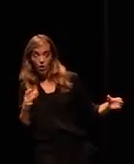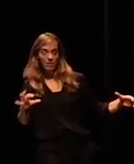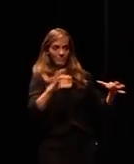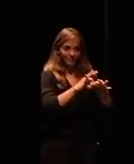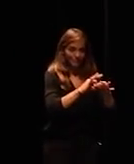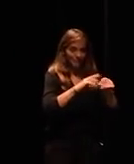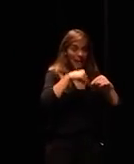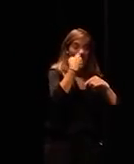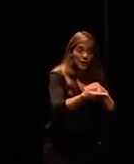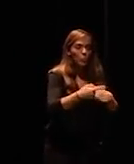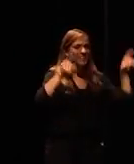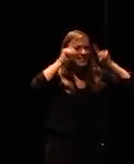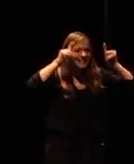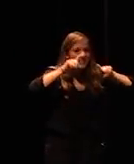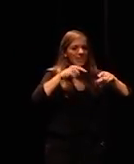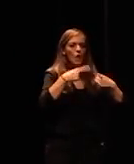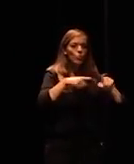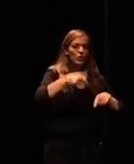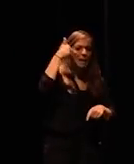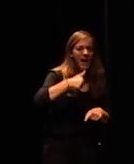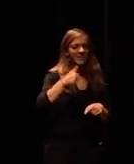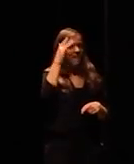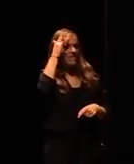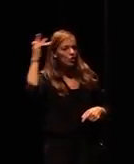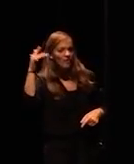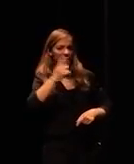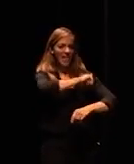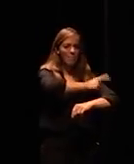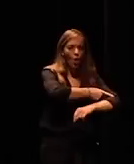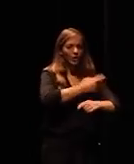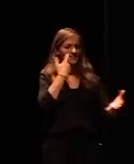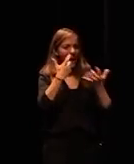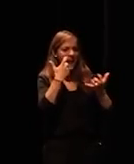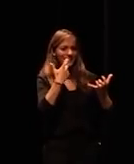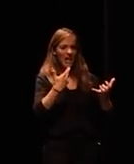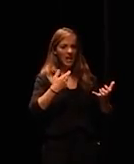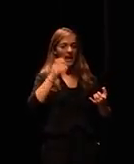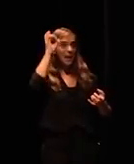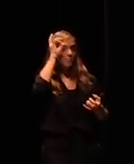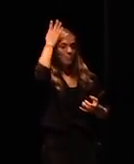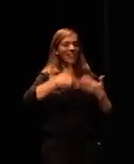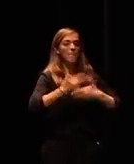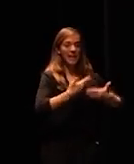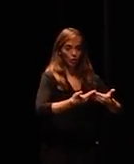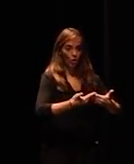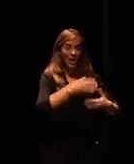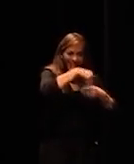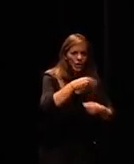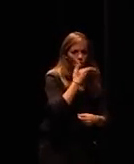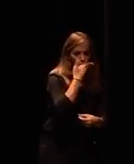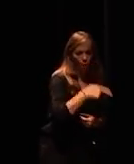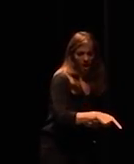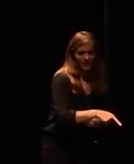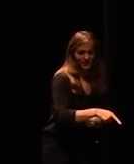philosophy more art more sports more exploration more entrepreneurship in school not just coding and math